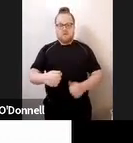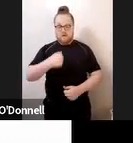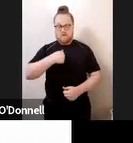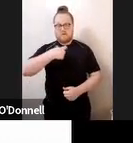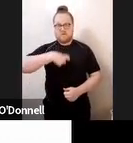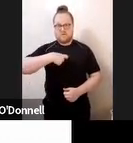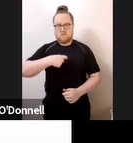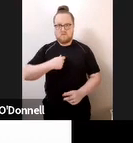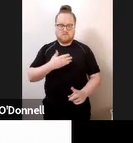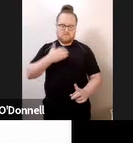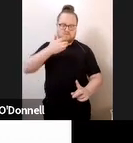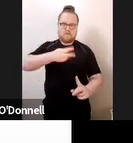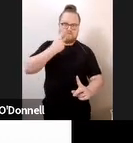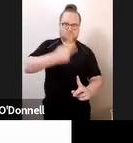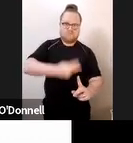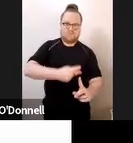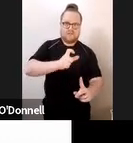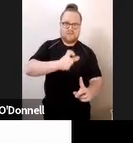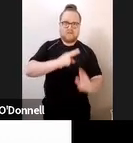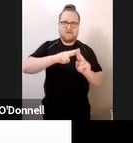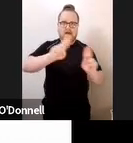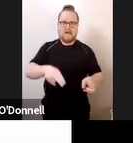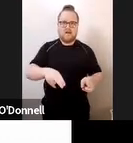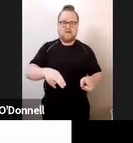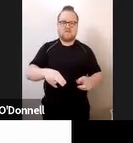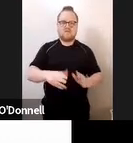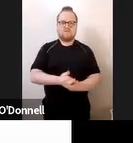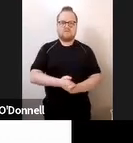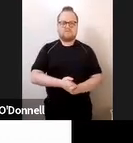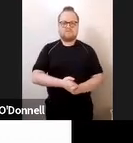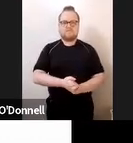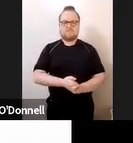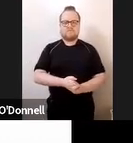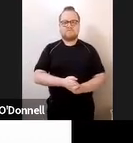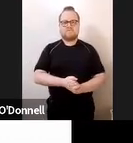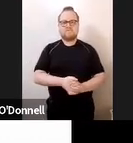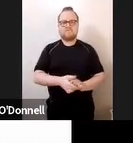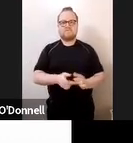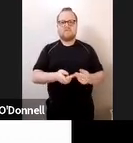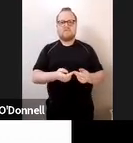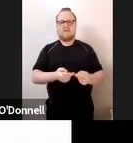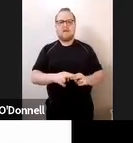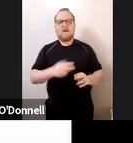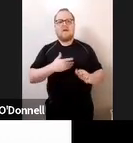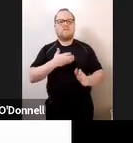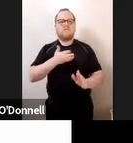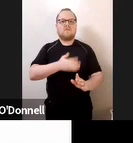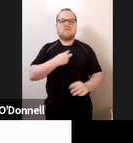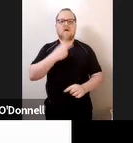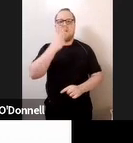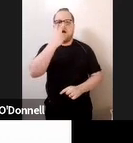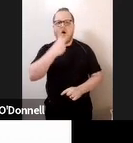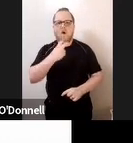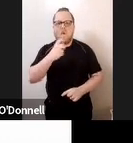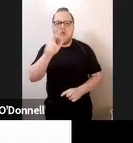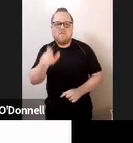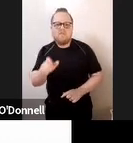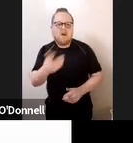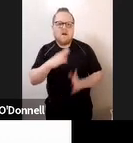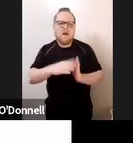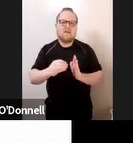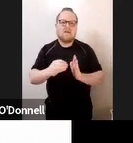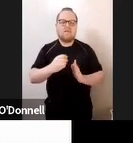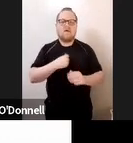If I go and do a home visit to an older person or a service user, I've gone perhaps to do an assessment, for example.